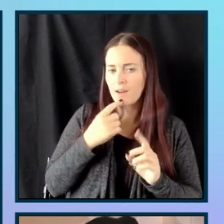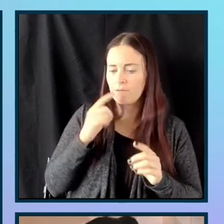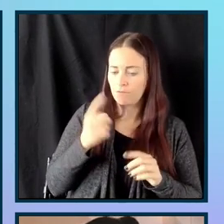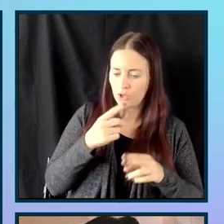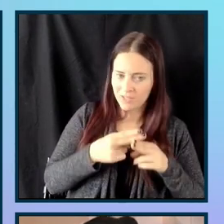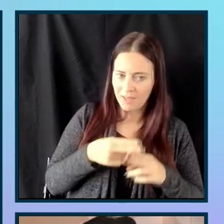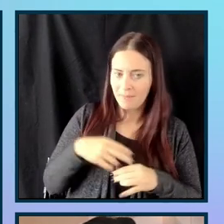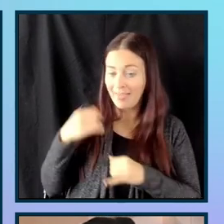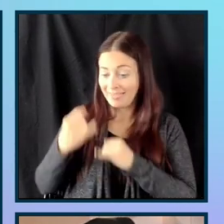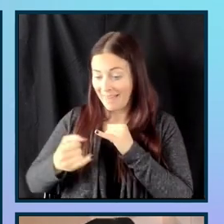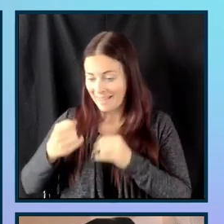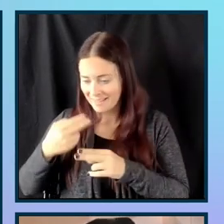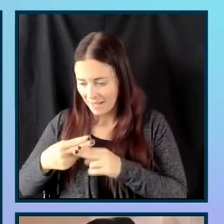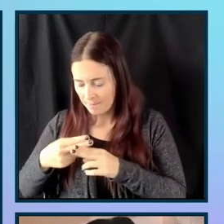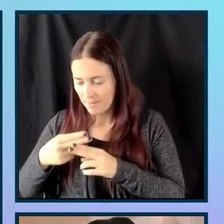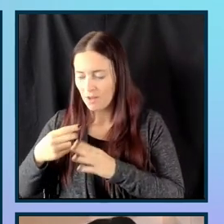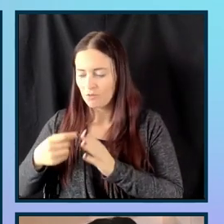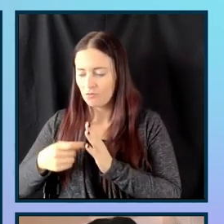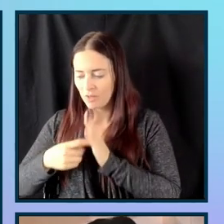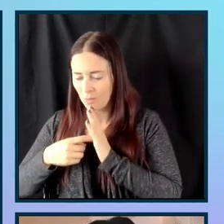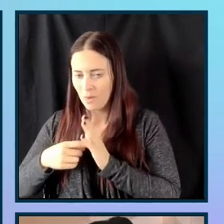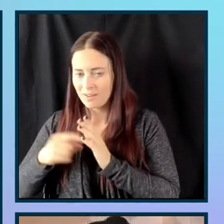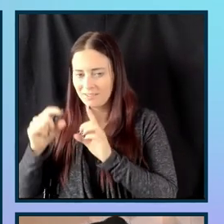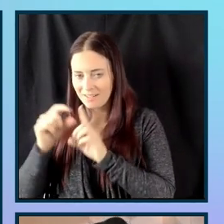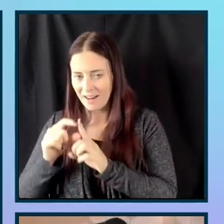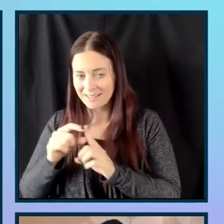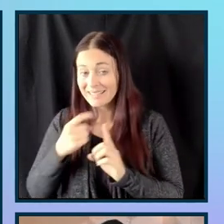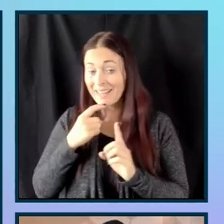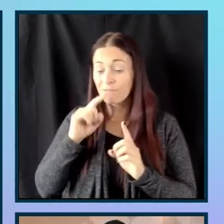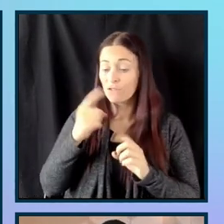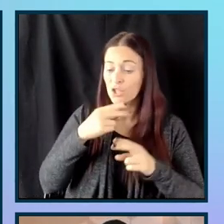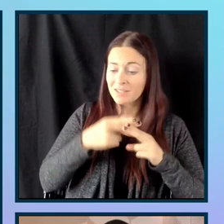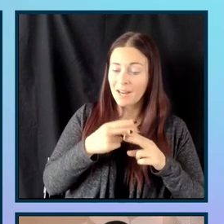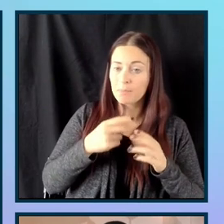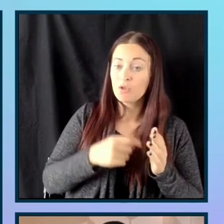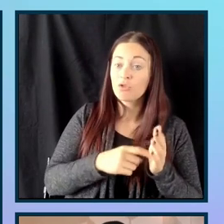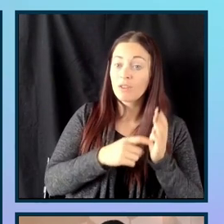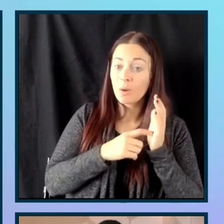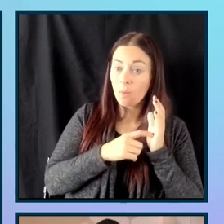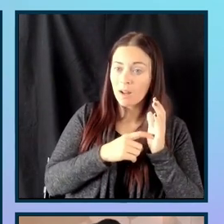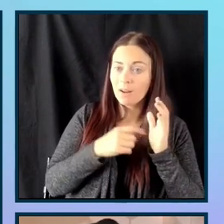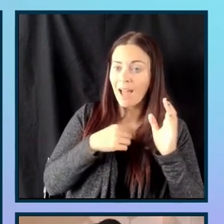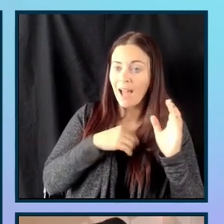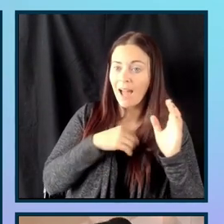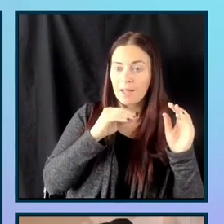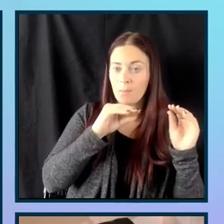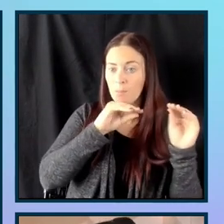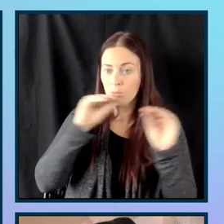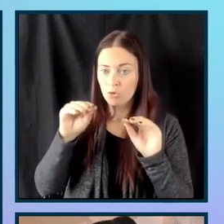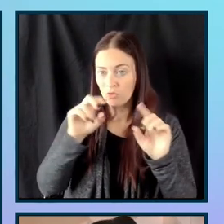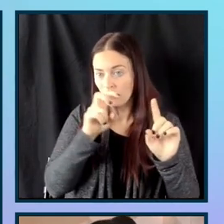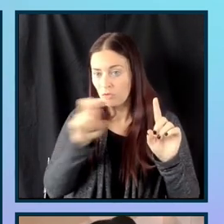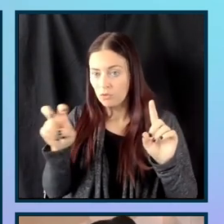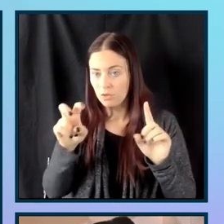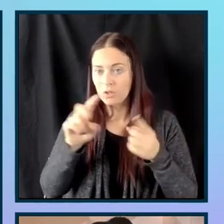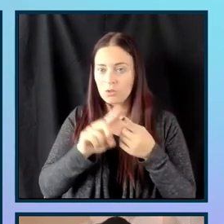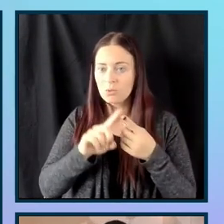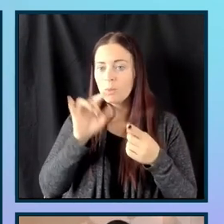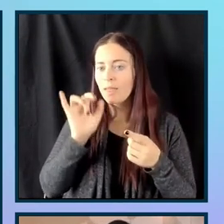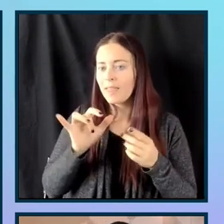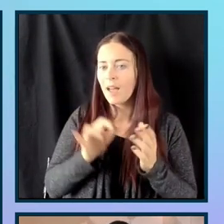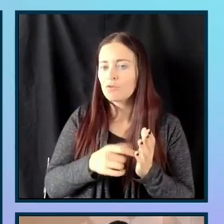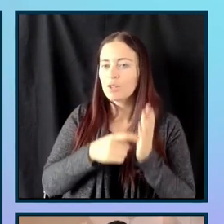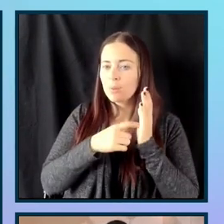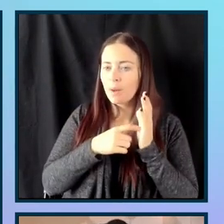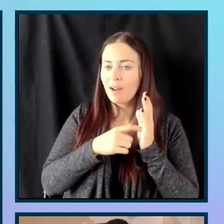move. So, we just heard that it said first name required. Even though I moved the required attribute, because I have the aria required, the